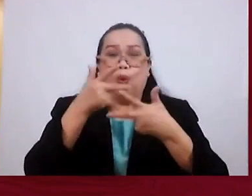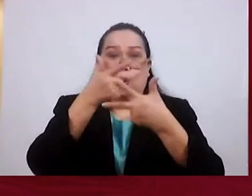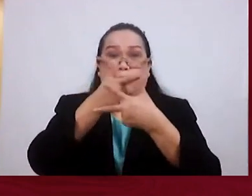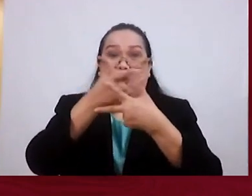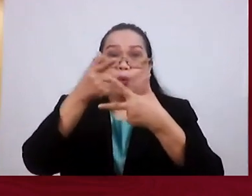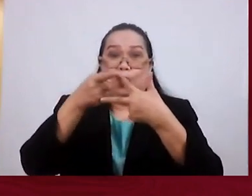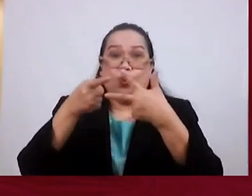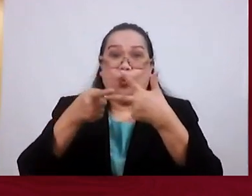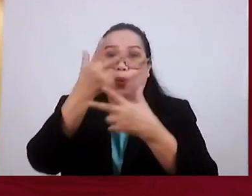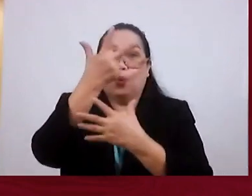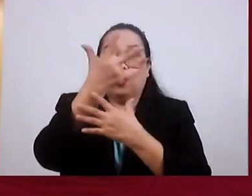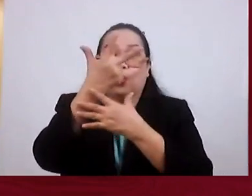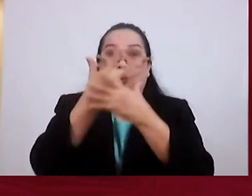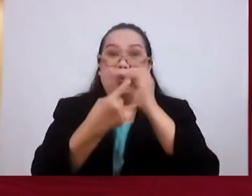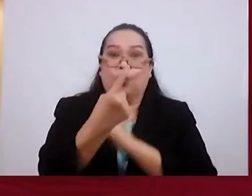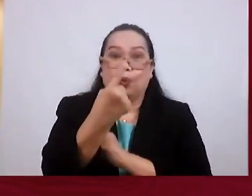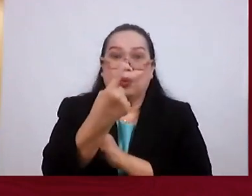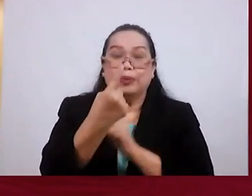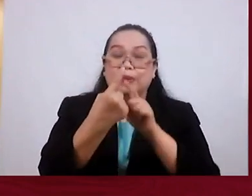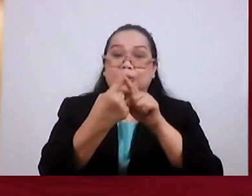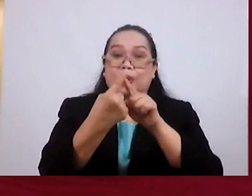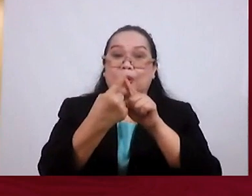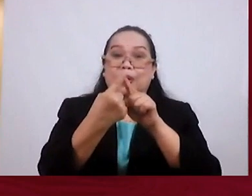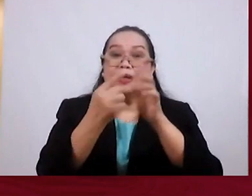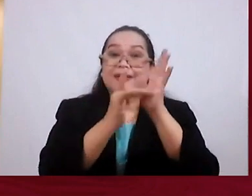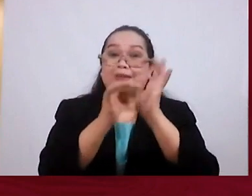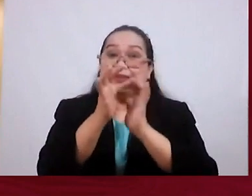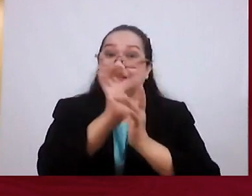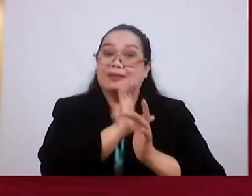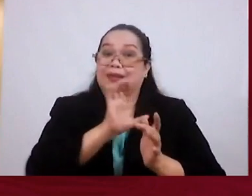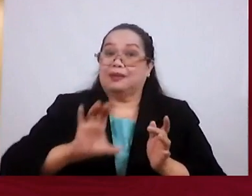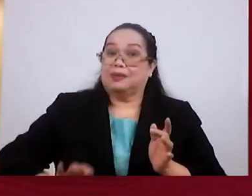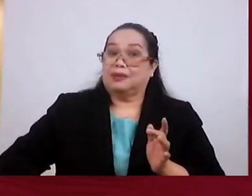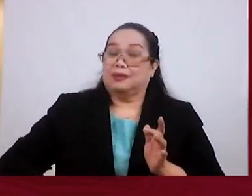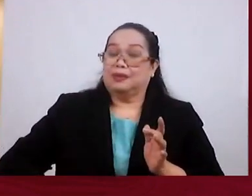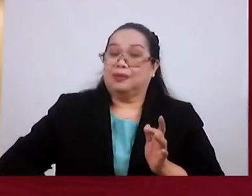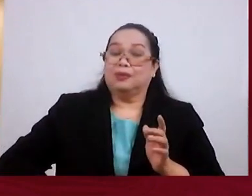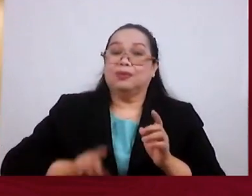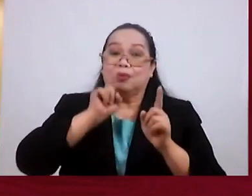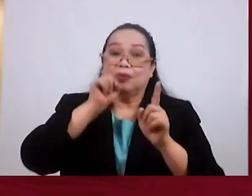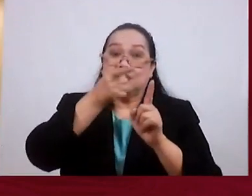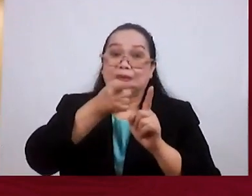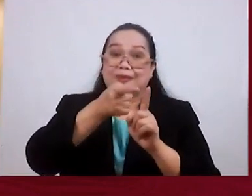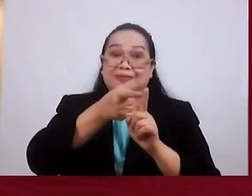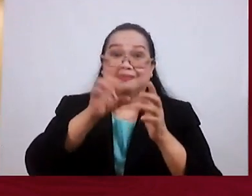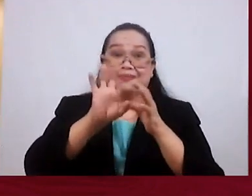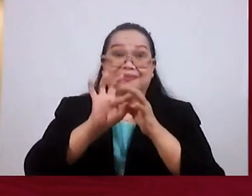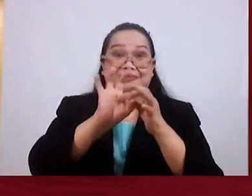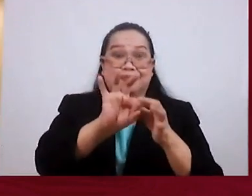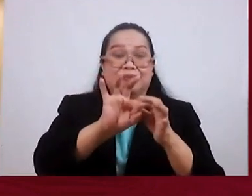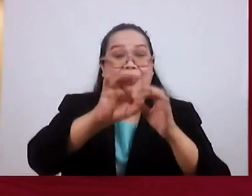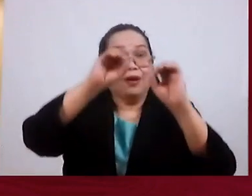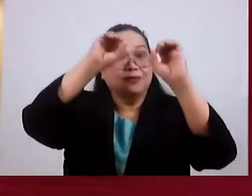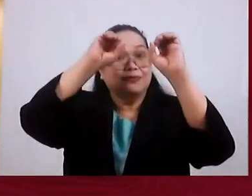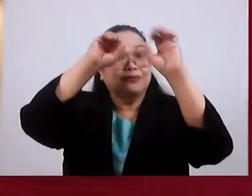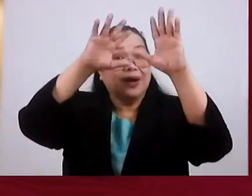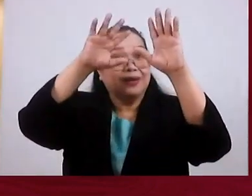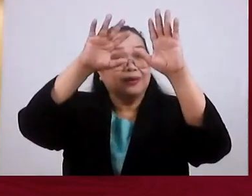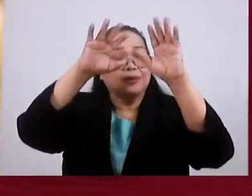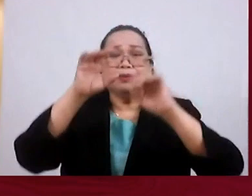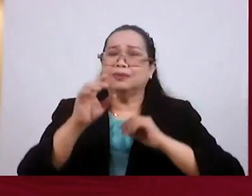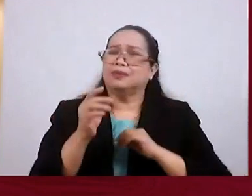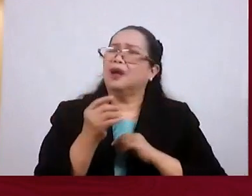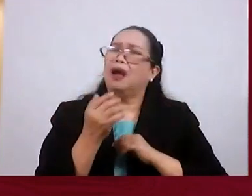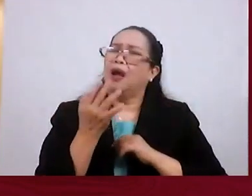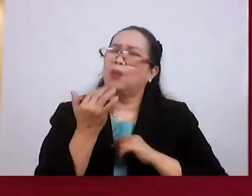here? It is directly referring to Christ, And indirectly by implication, Referring to the Father. Why do you